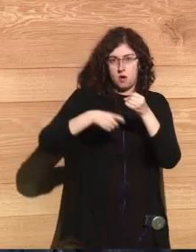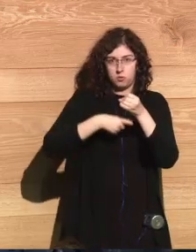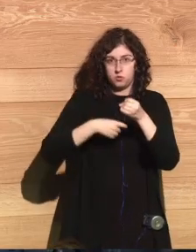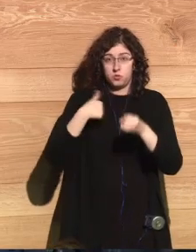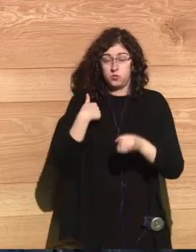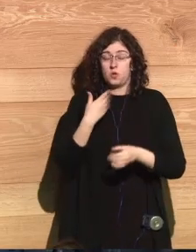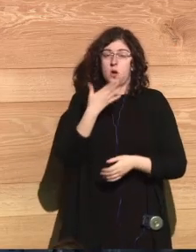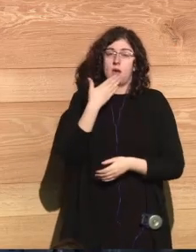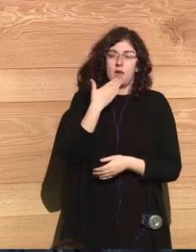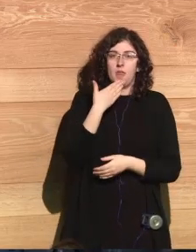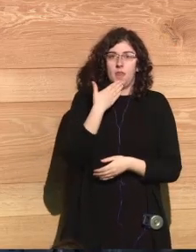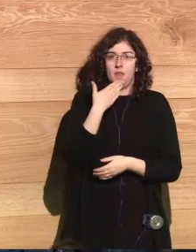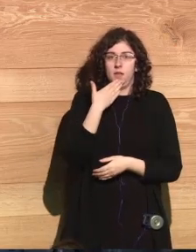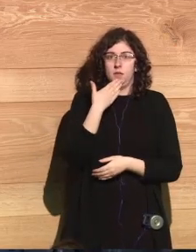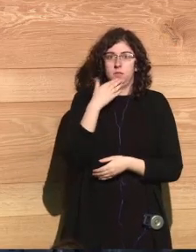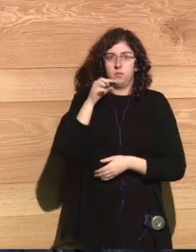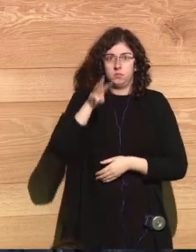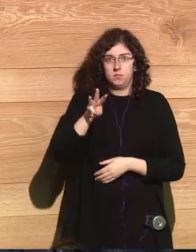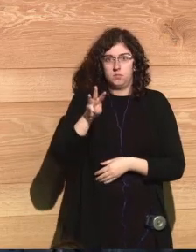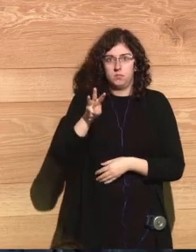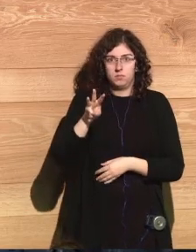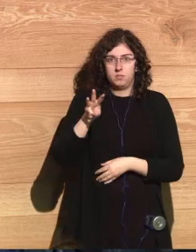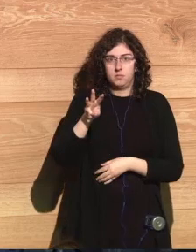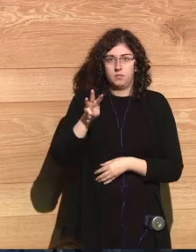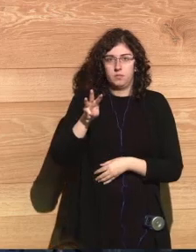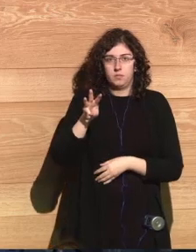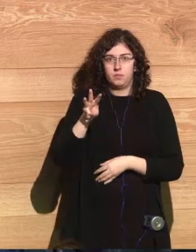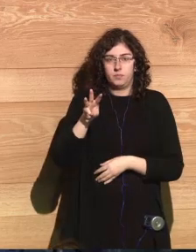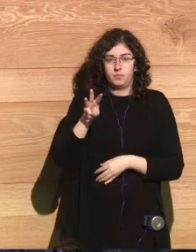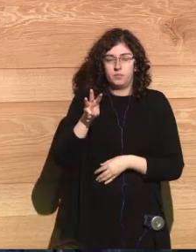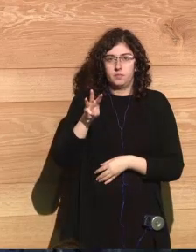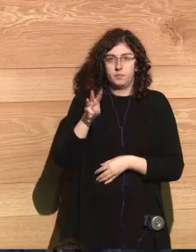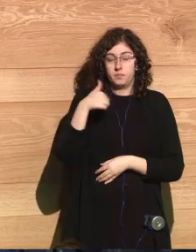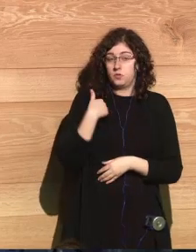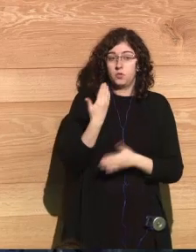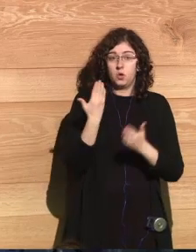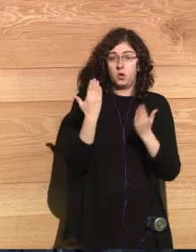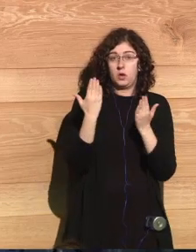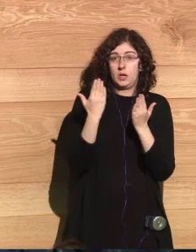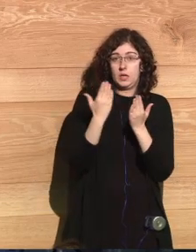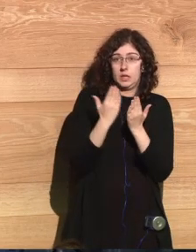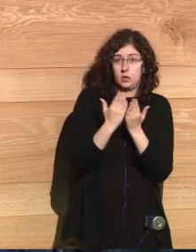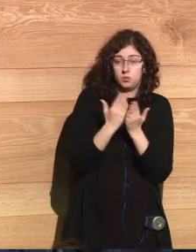-year-old, grade 8 student in junior high school.